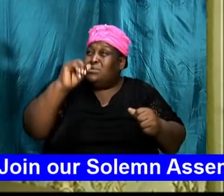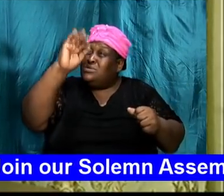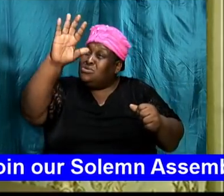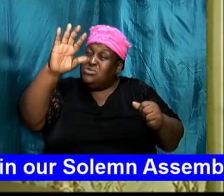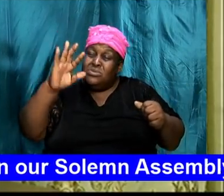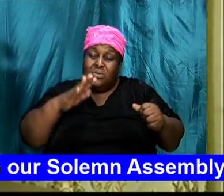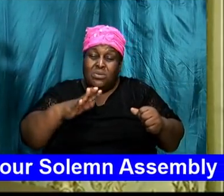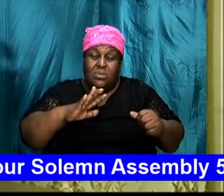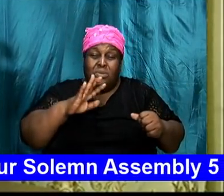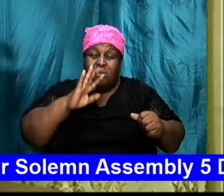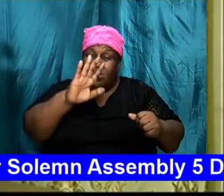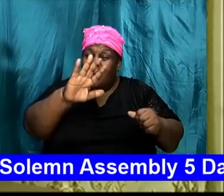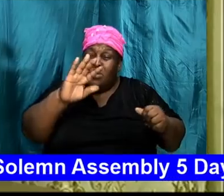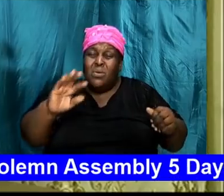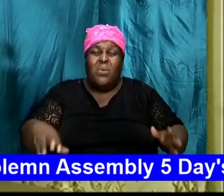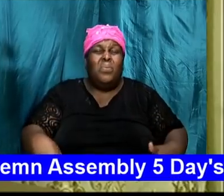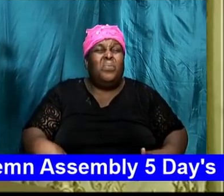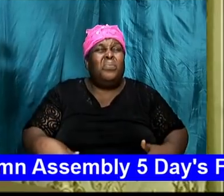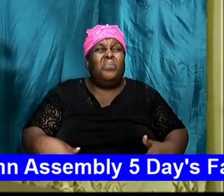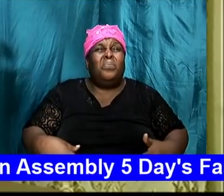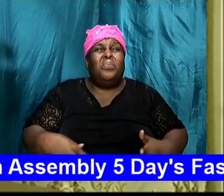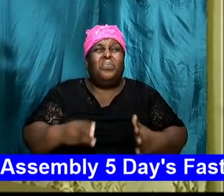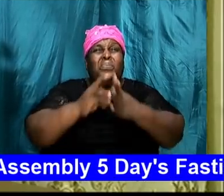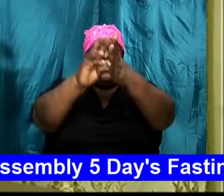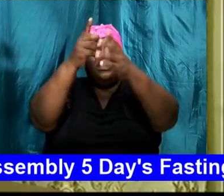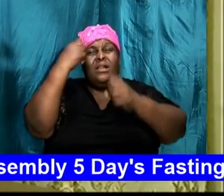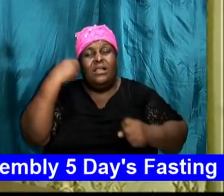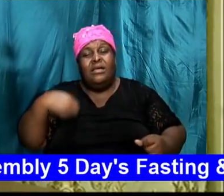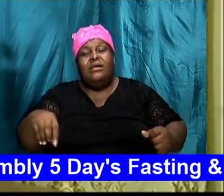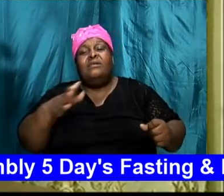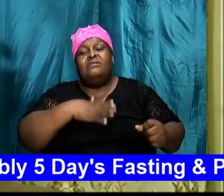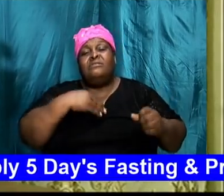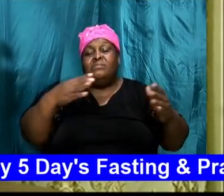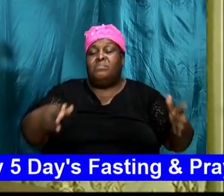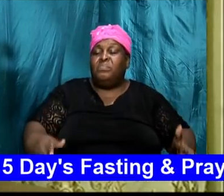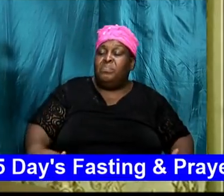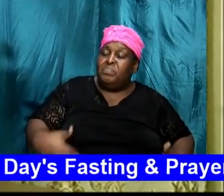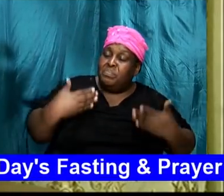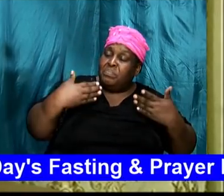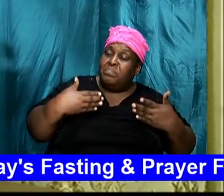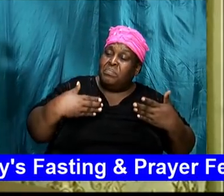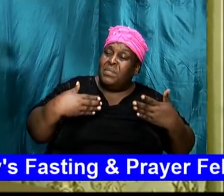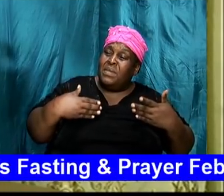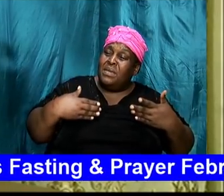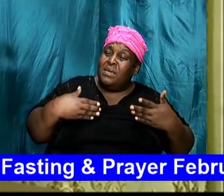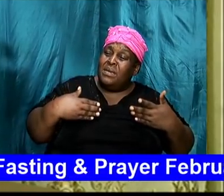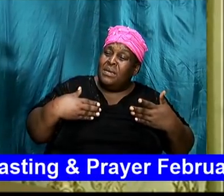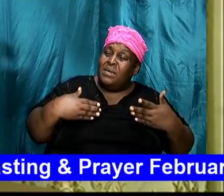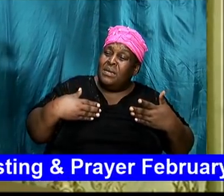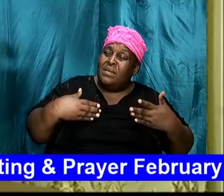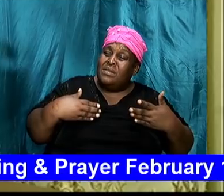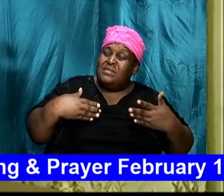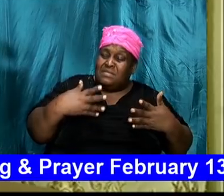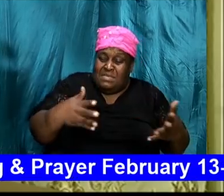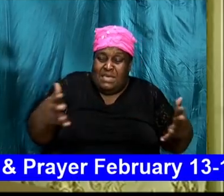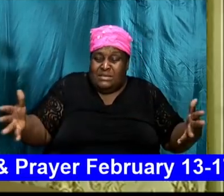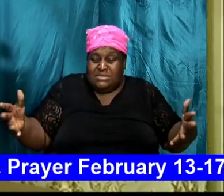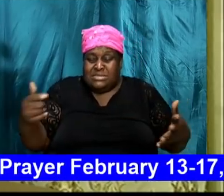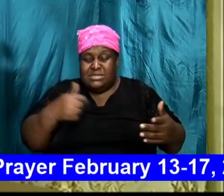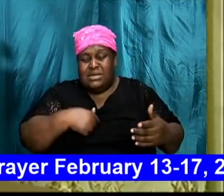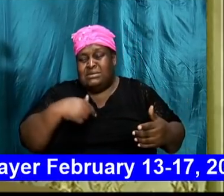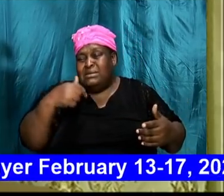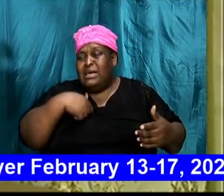career? As it pertains to where I should purchase my house? As it pertains to the car that I, the type of vehicle that I should